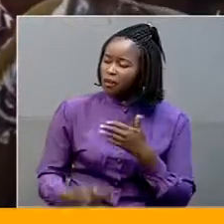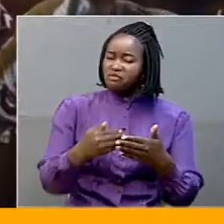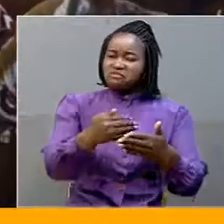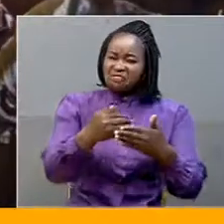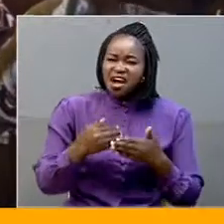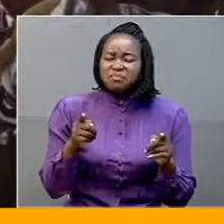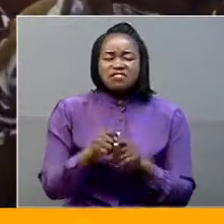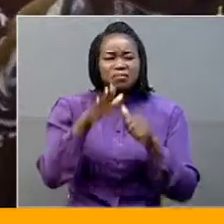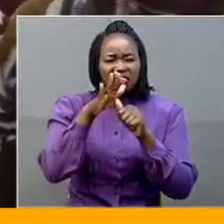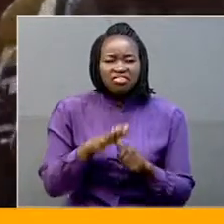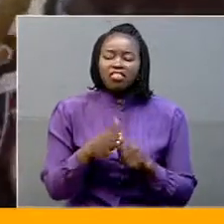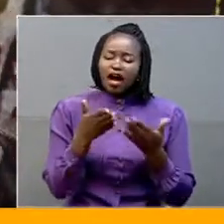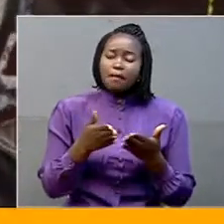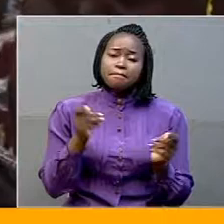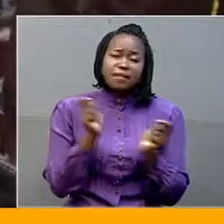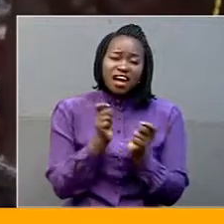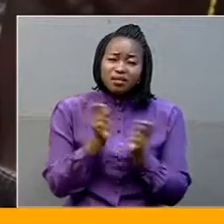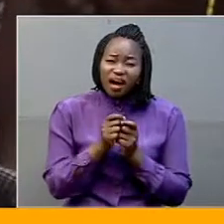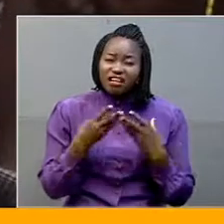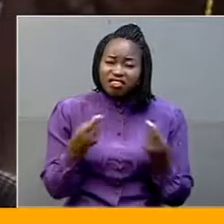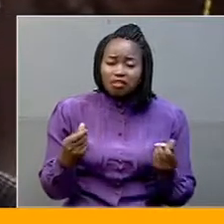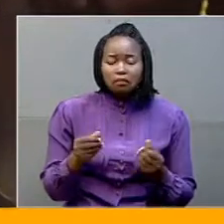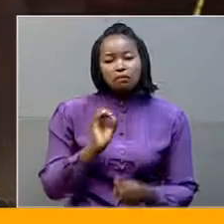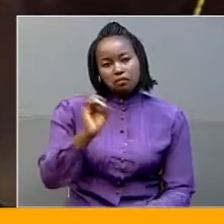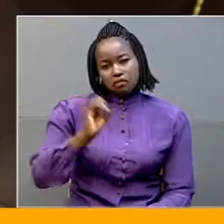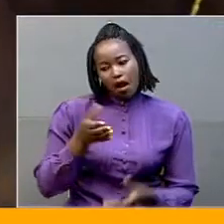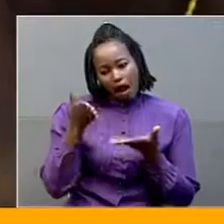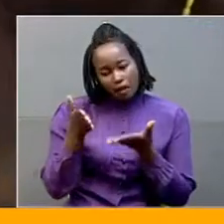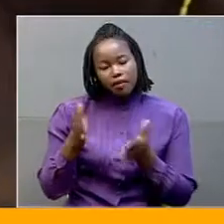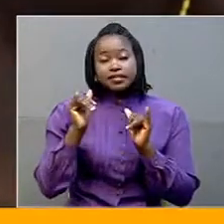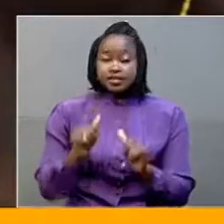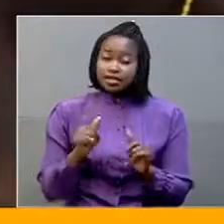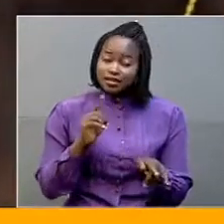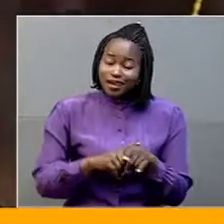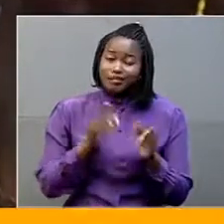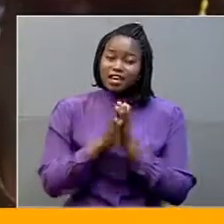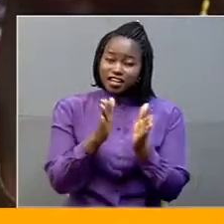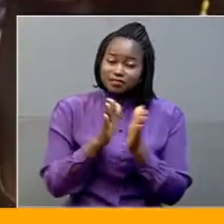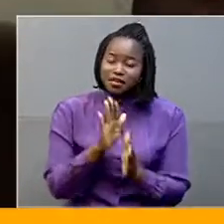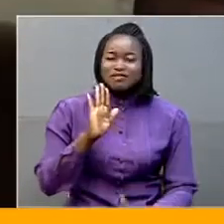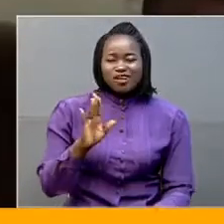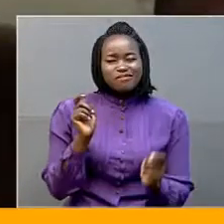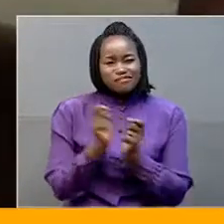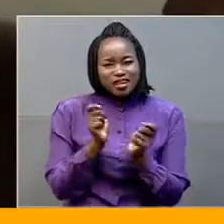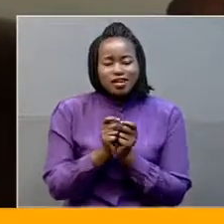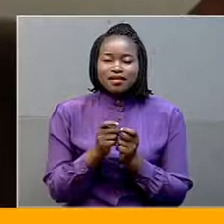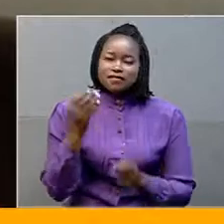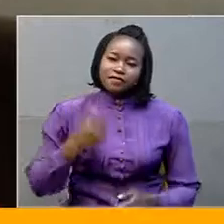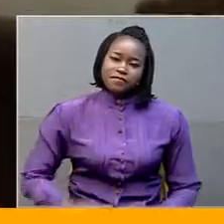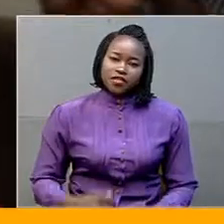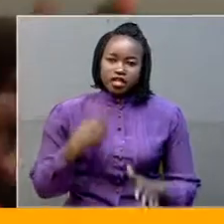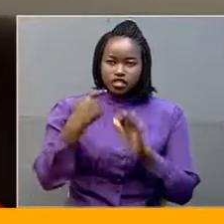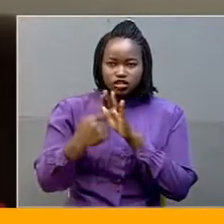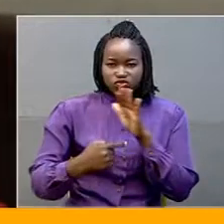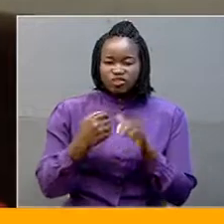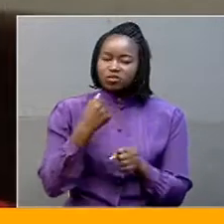captivity is never far from faces of the victims whenever they tell of the Bush ordeal. The situation of these